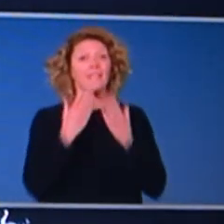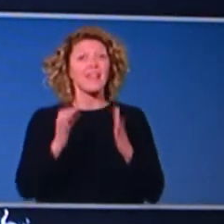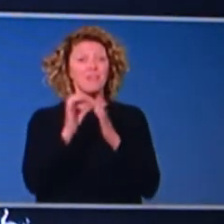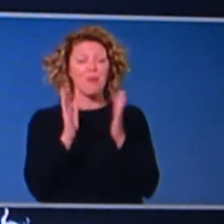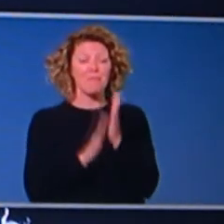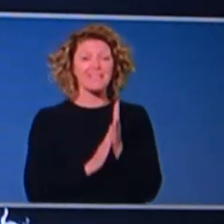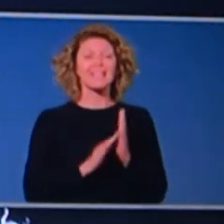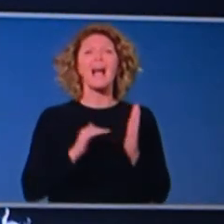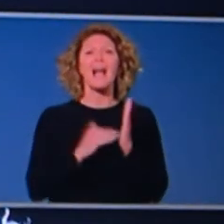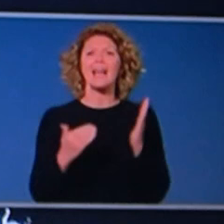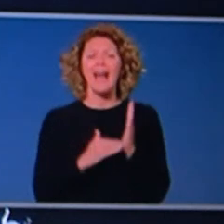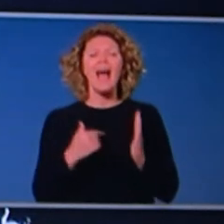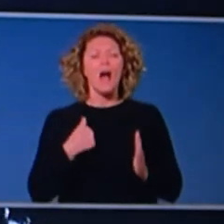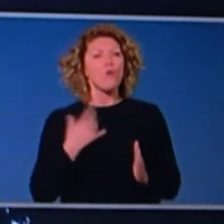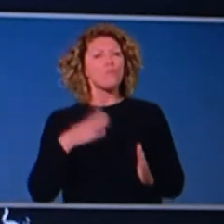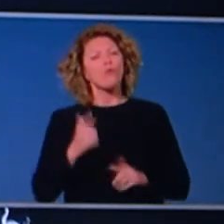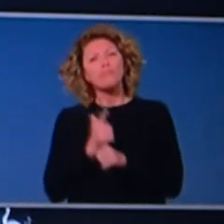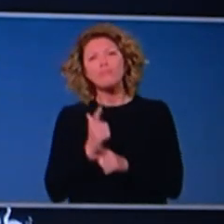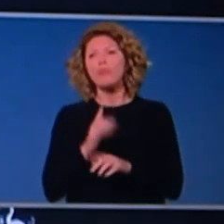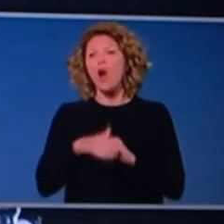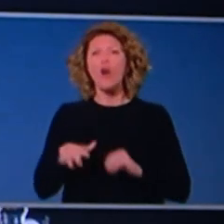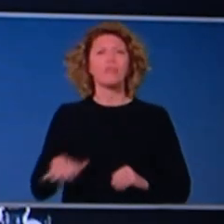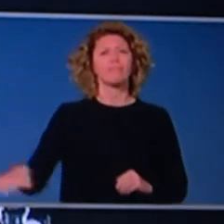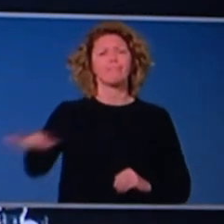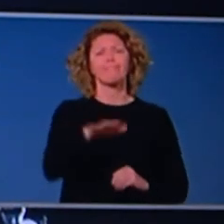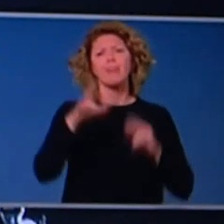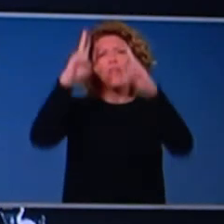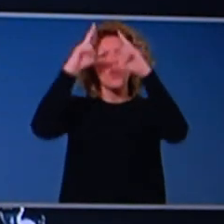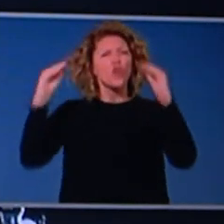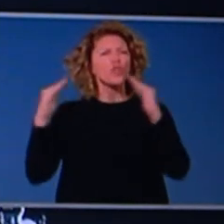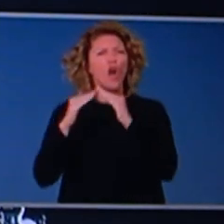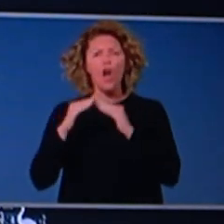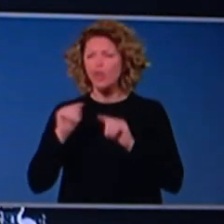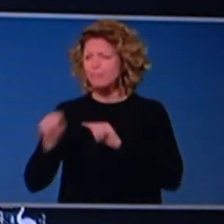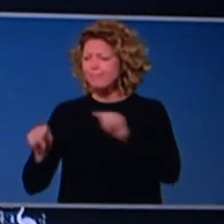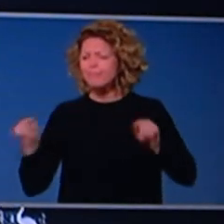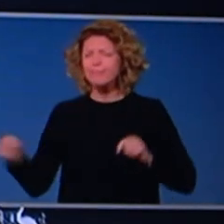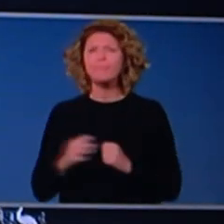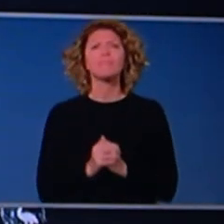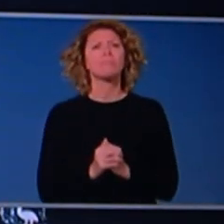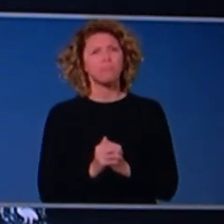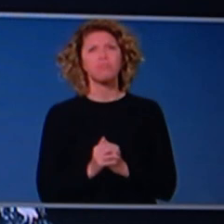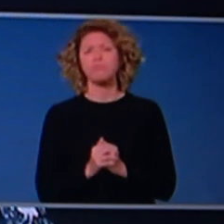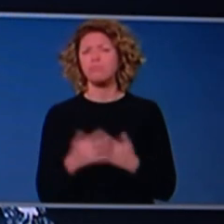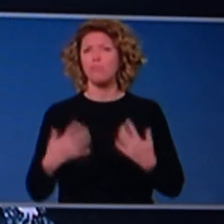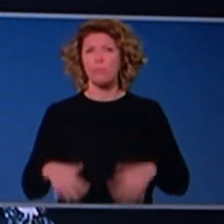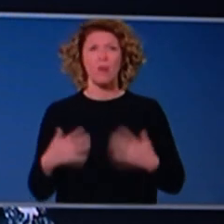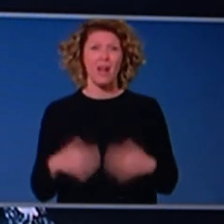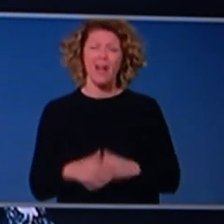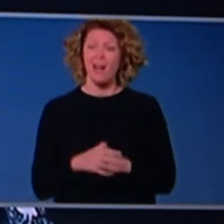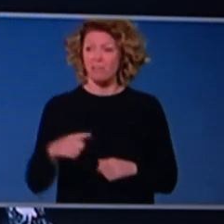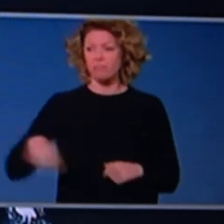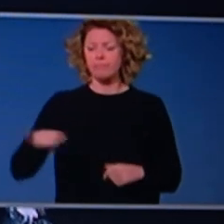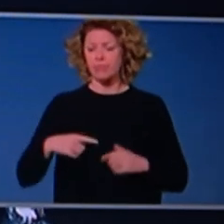express my gratitude to the aged care sector for the very, very speedy way in which